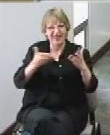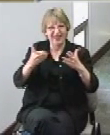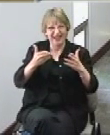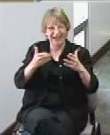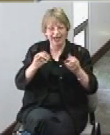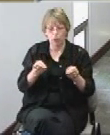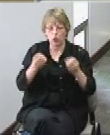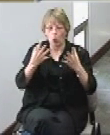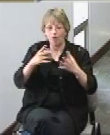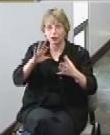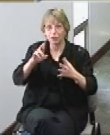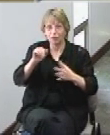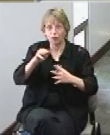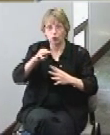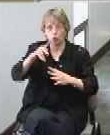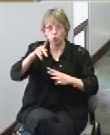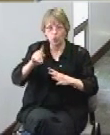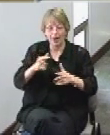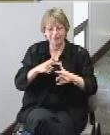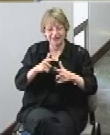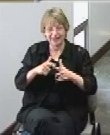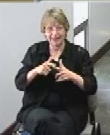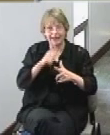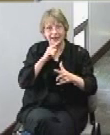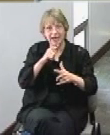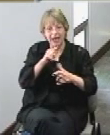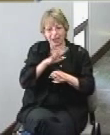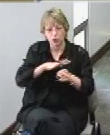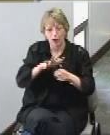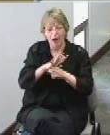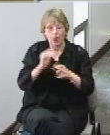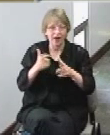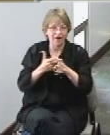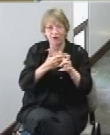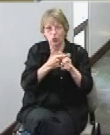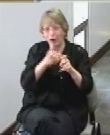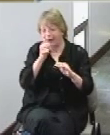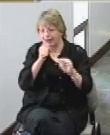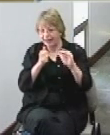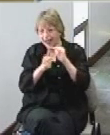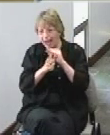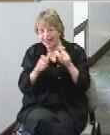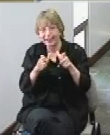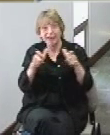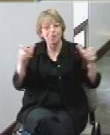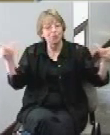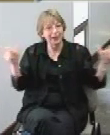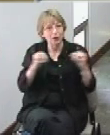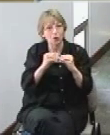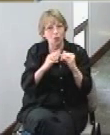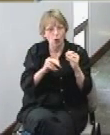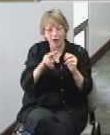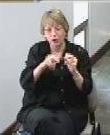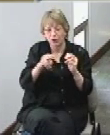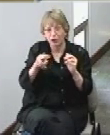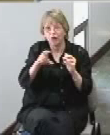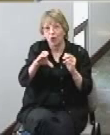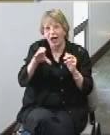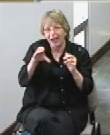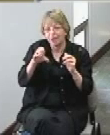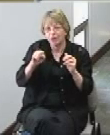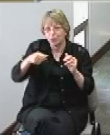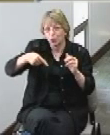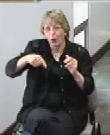so that the actual area that you can run around in and hide is much bigger than just the 2200 square feet